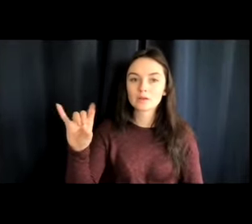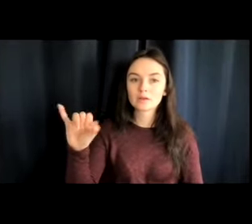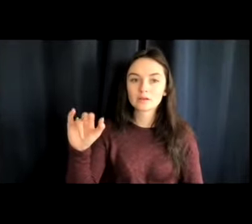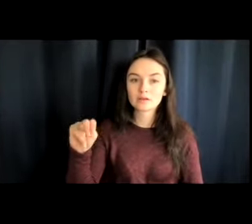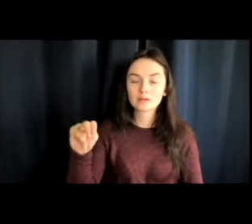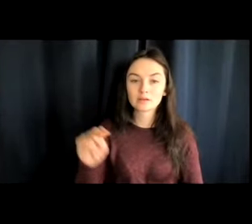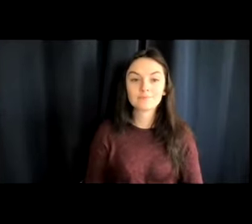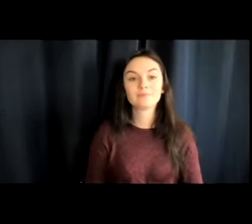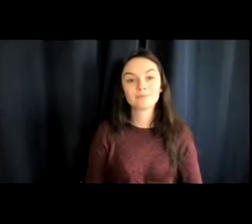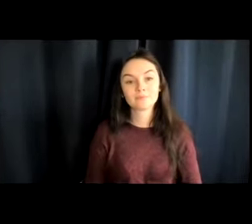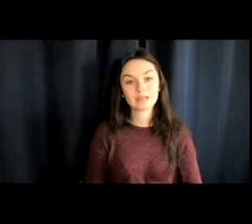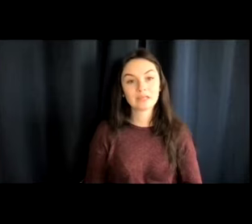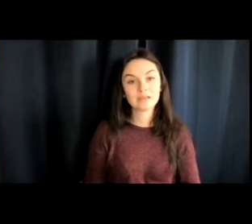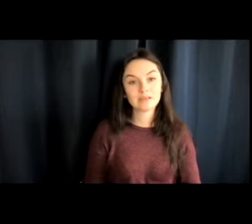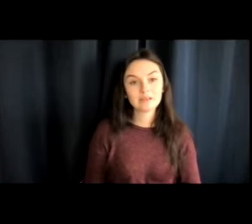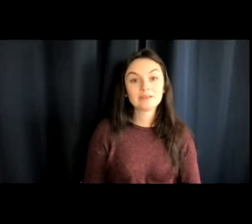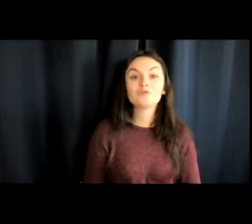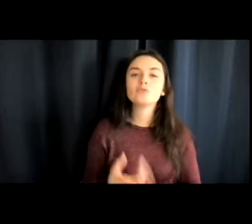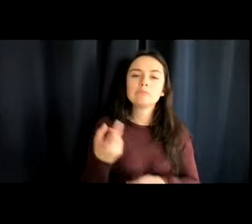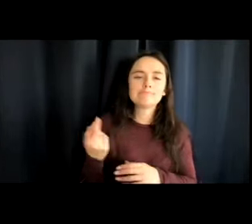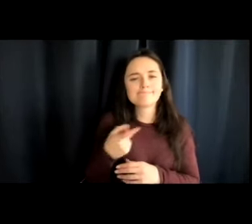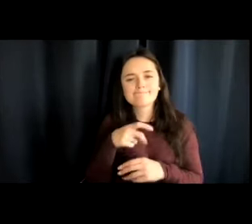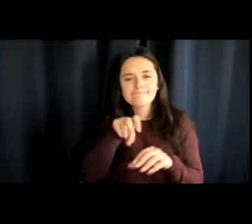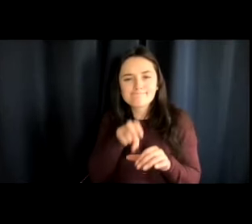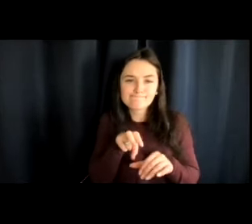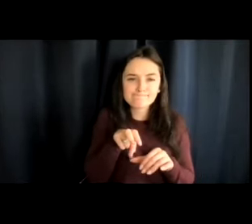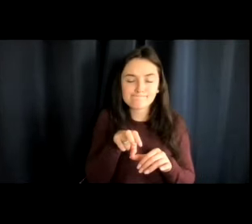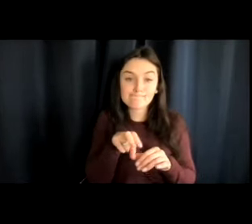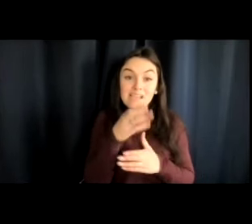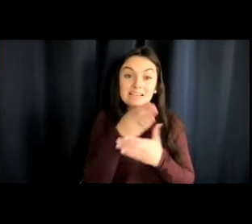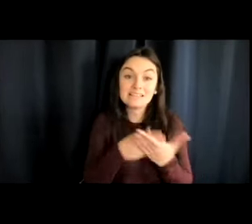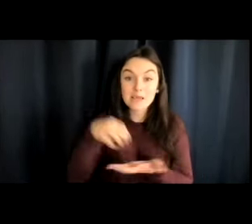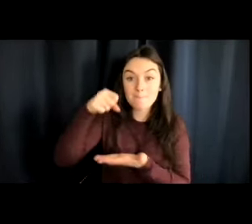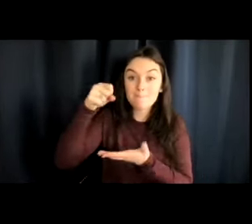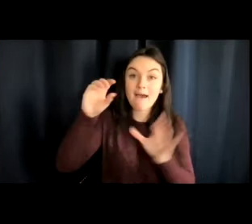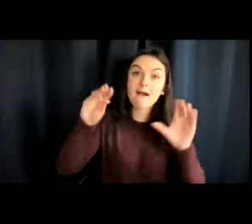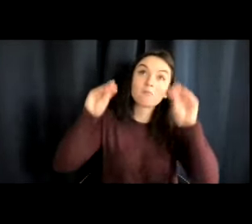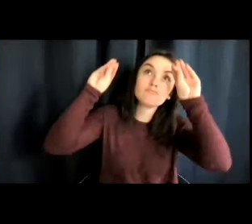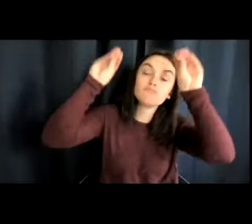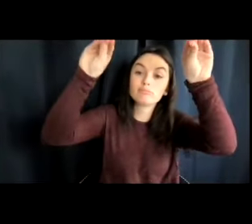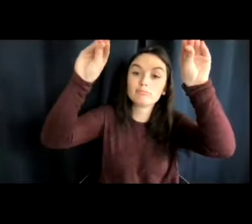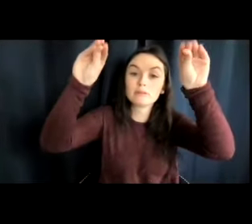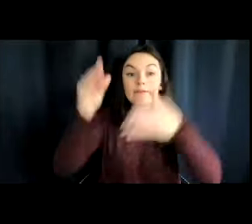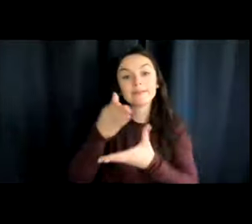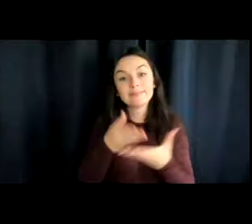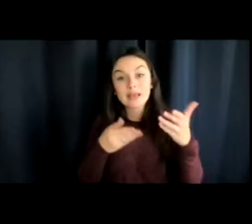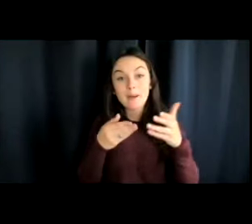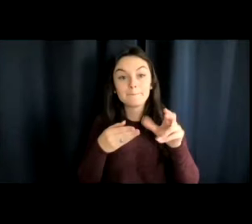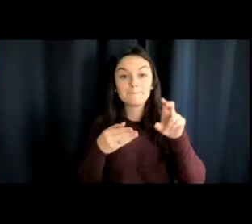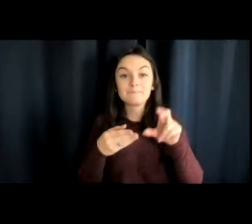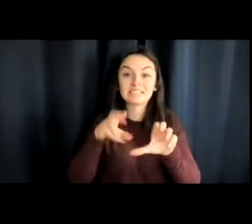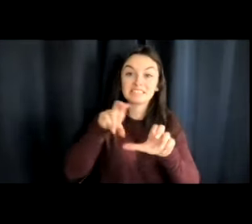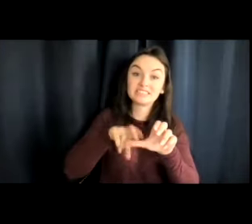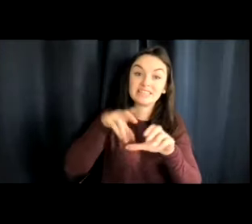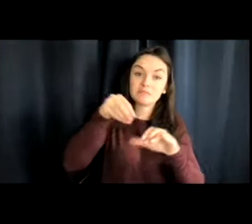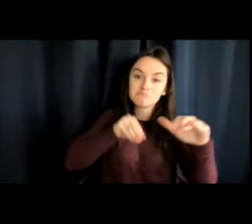You squeeze into your seat. Some bags go up top and some bags go underneath. You